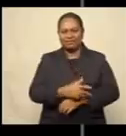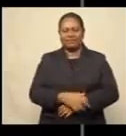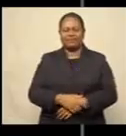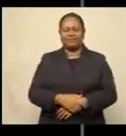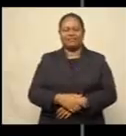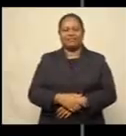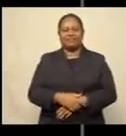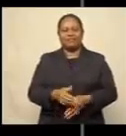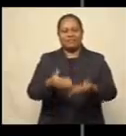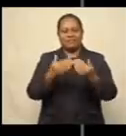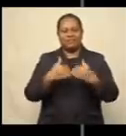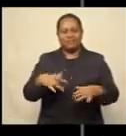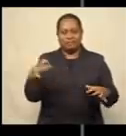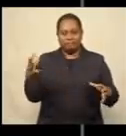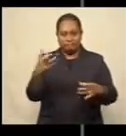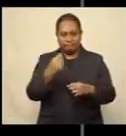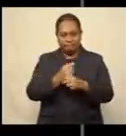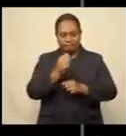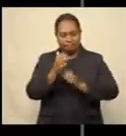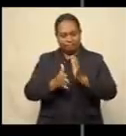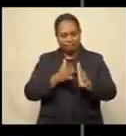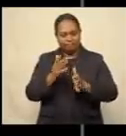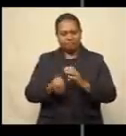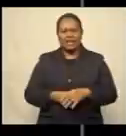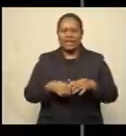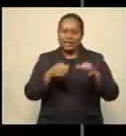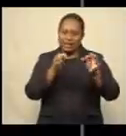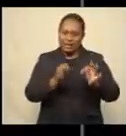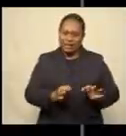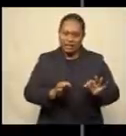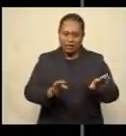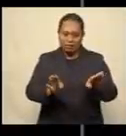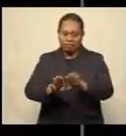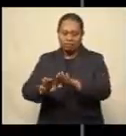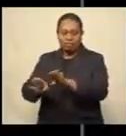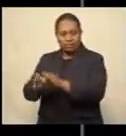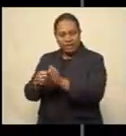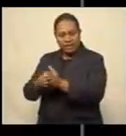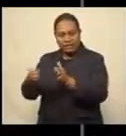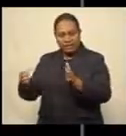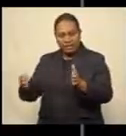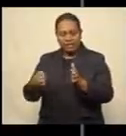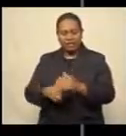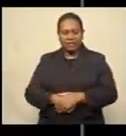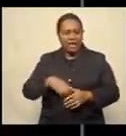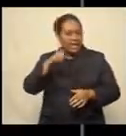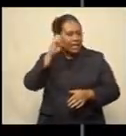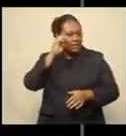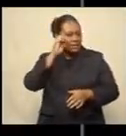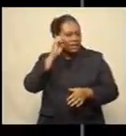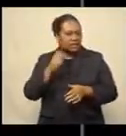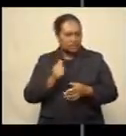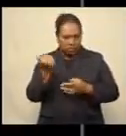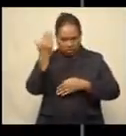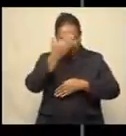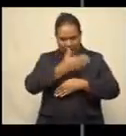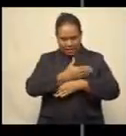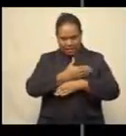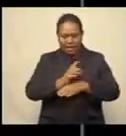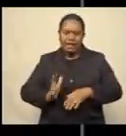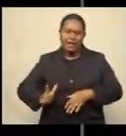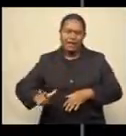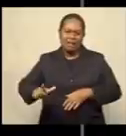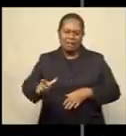And recapping our main stories. A decision on a lockdown extension is expected later tonight. Lambasa